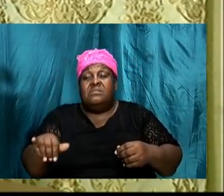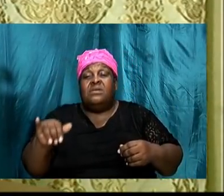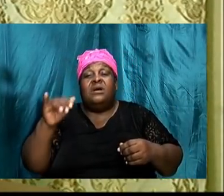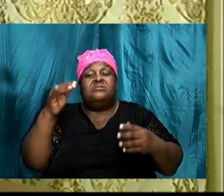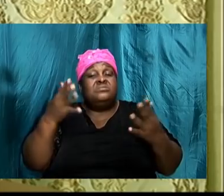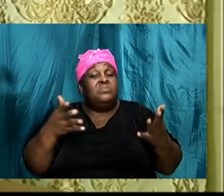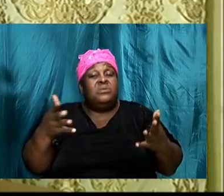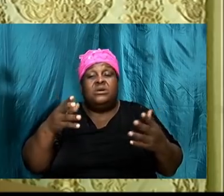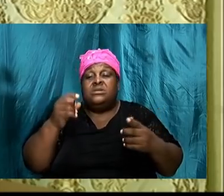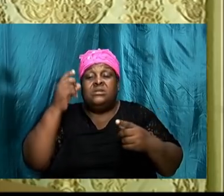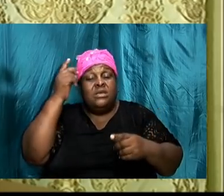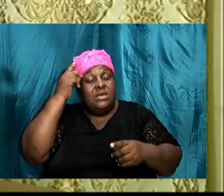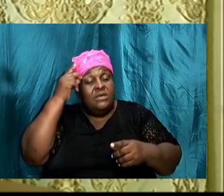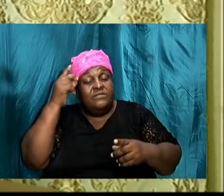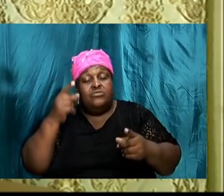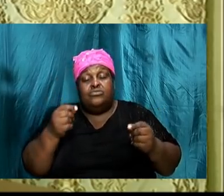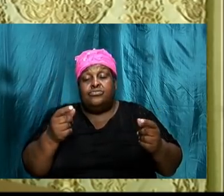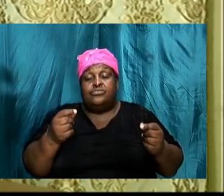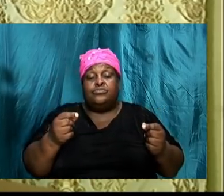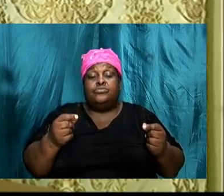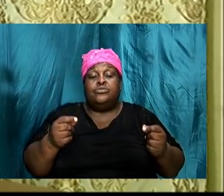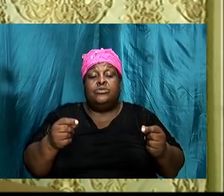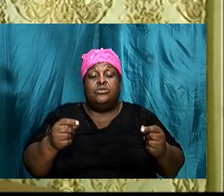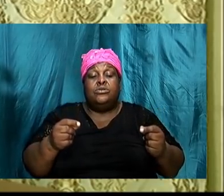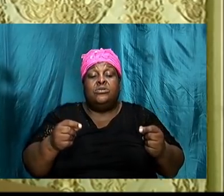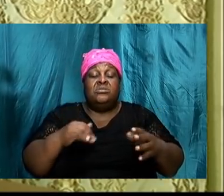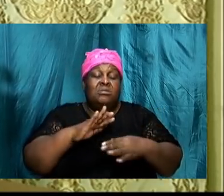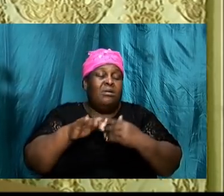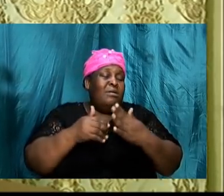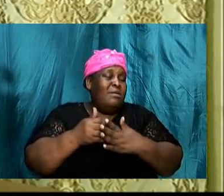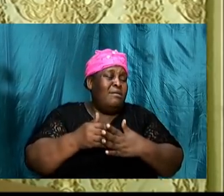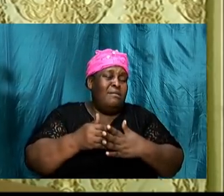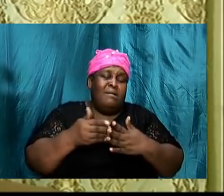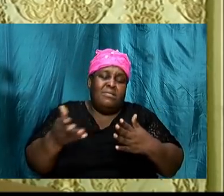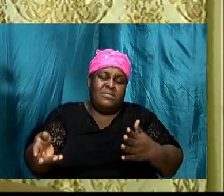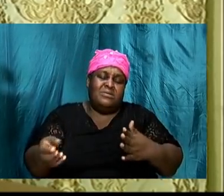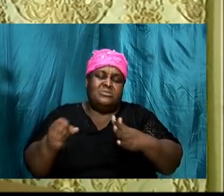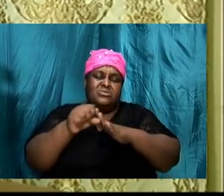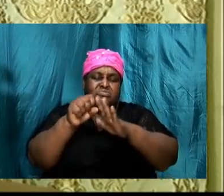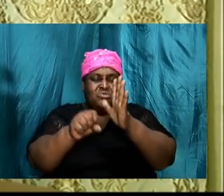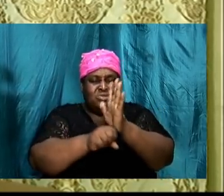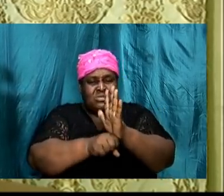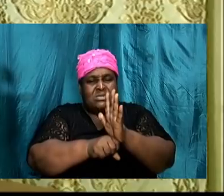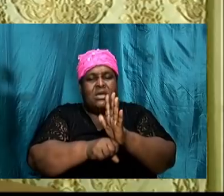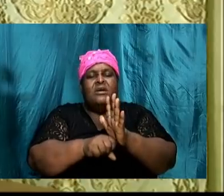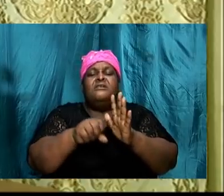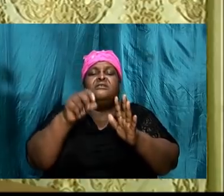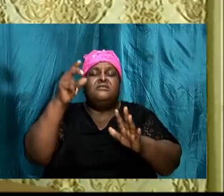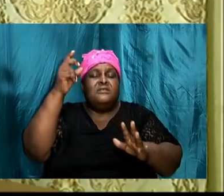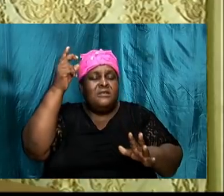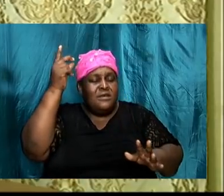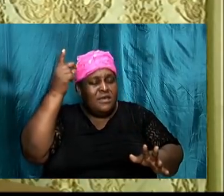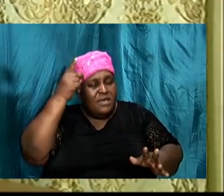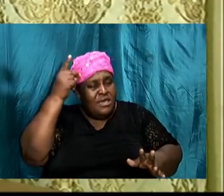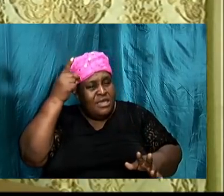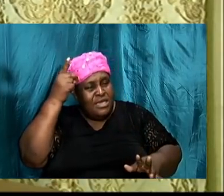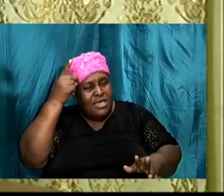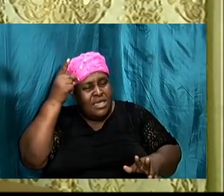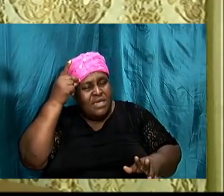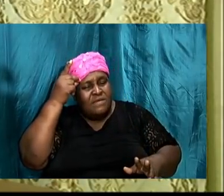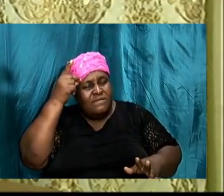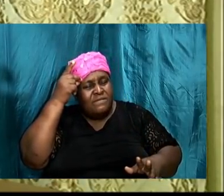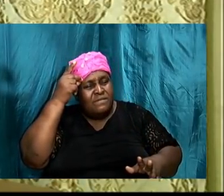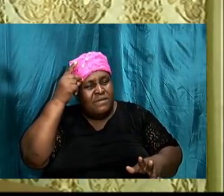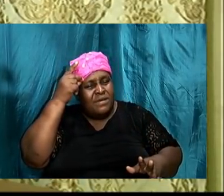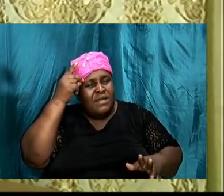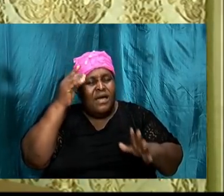But the point that I'm trying to make with all these scriptures is that David spent the time to inquire